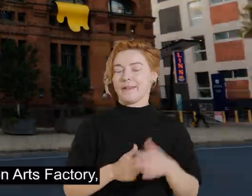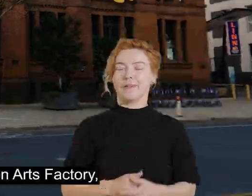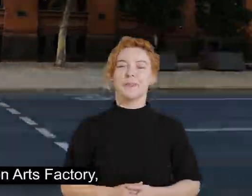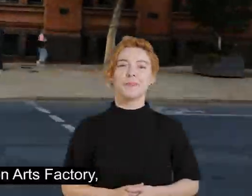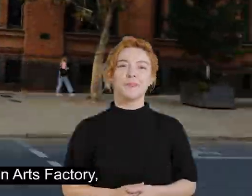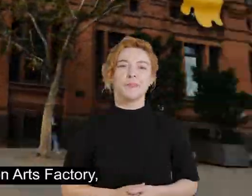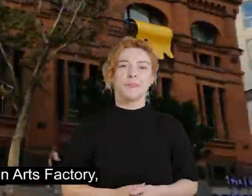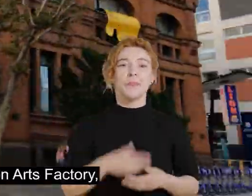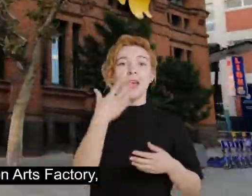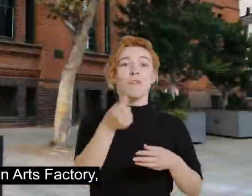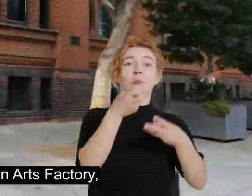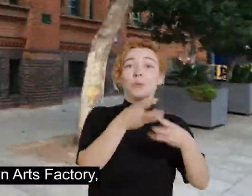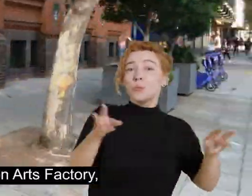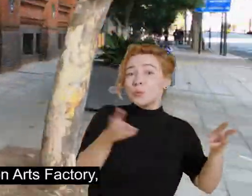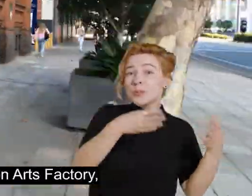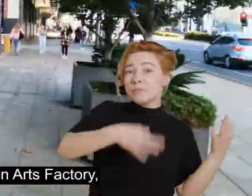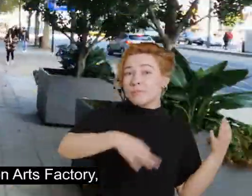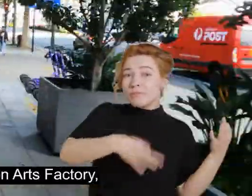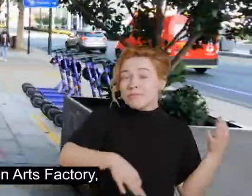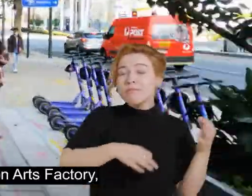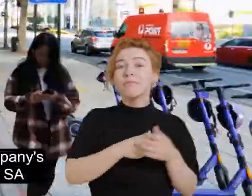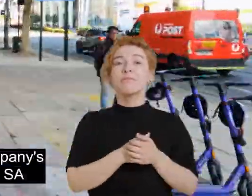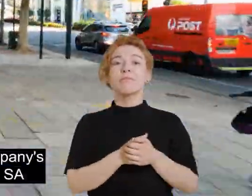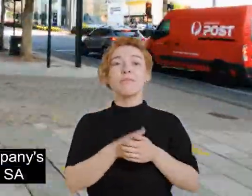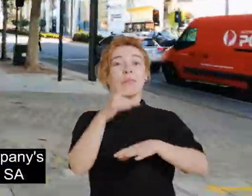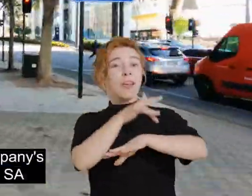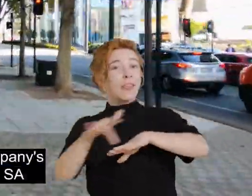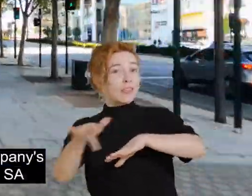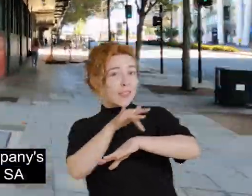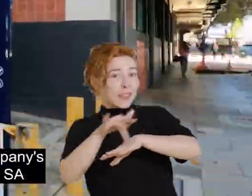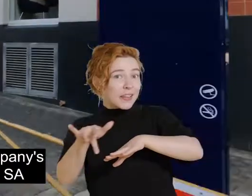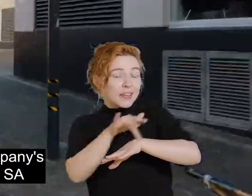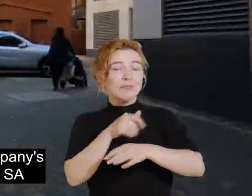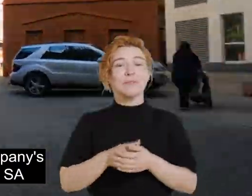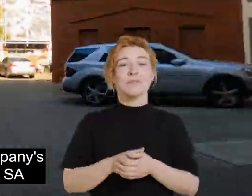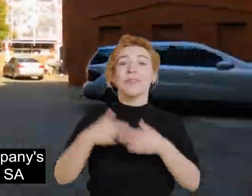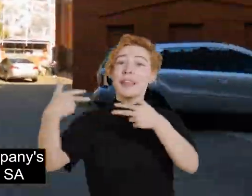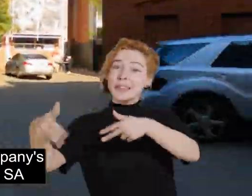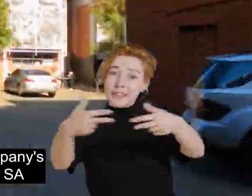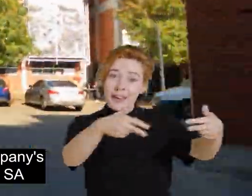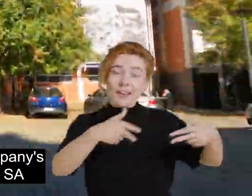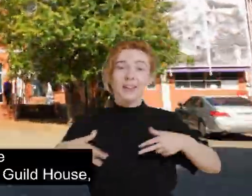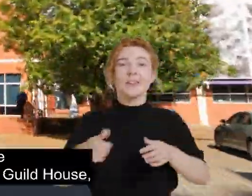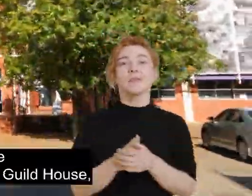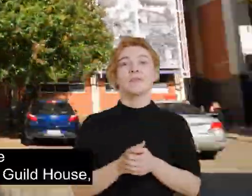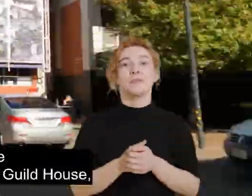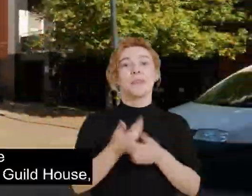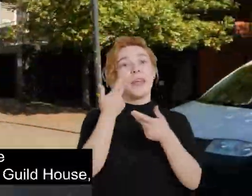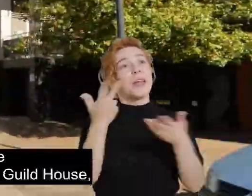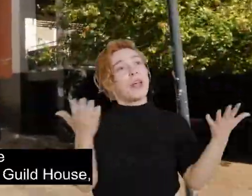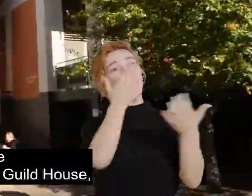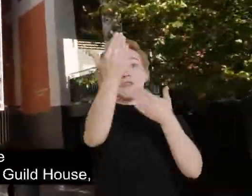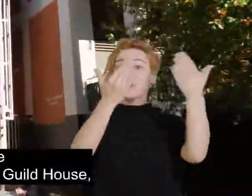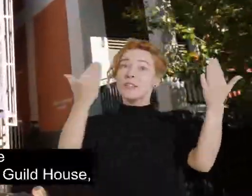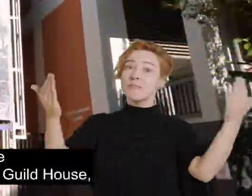There is the live music venue Lion Arts Factory, the State Theatre Company's offices, Dance Hub SA, gallery and venue